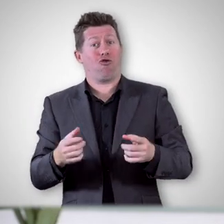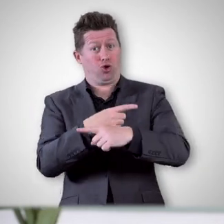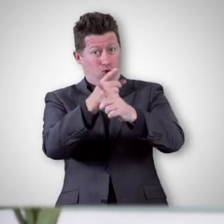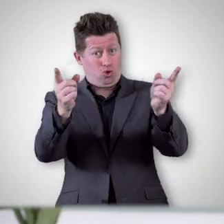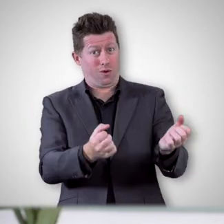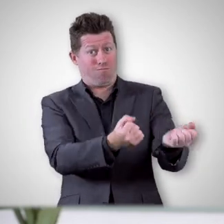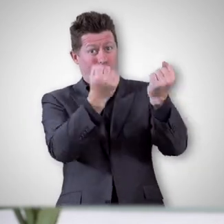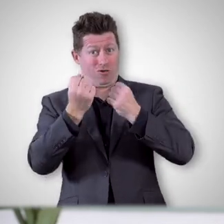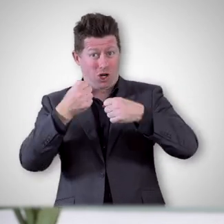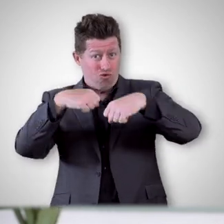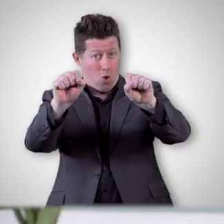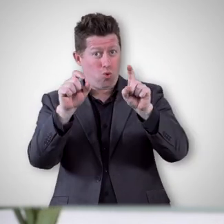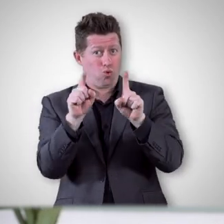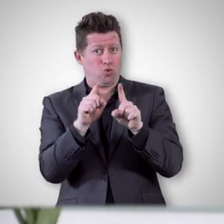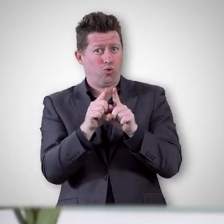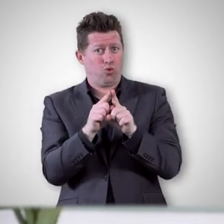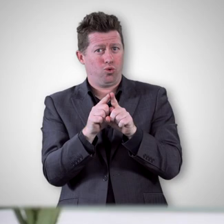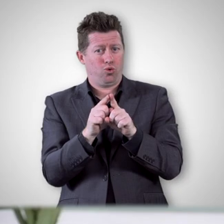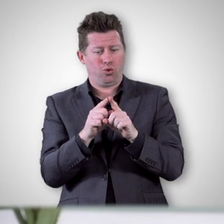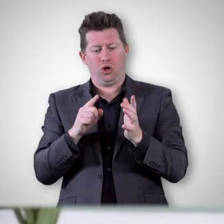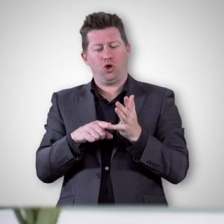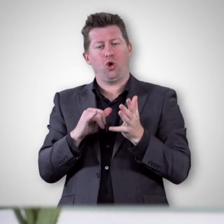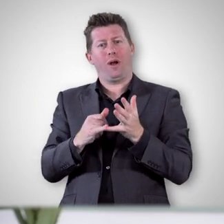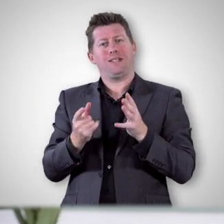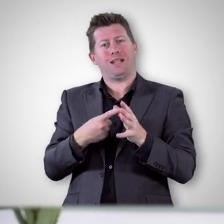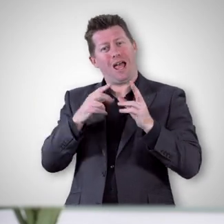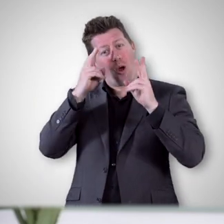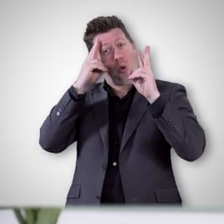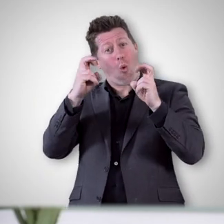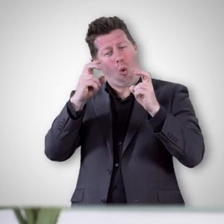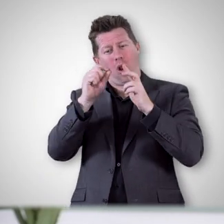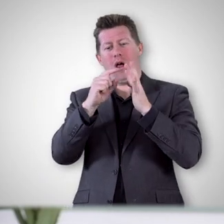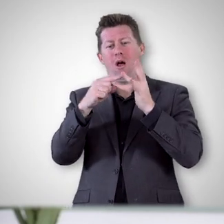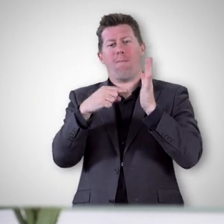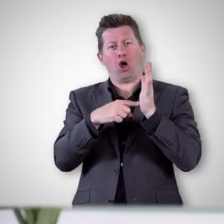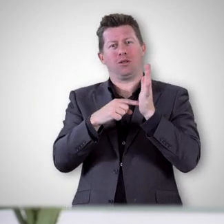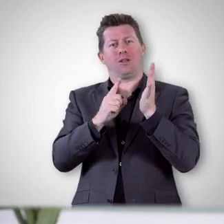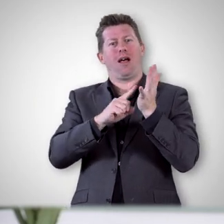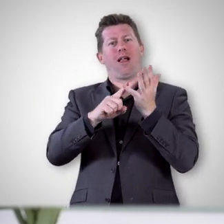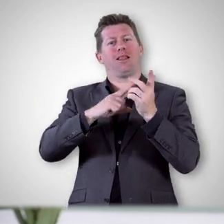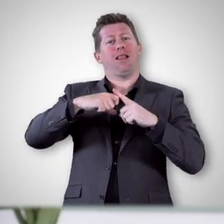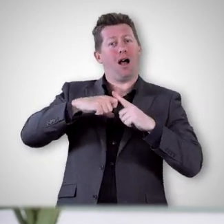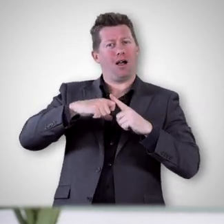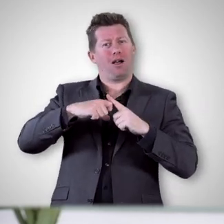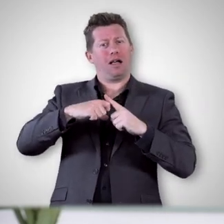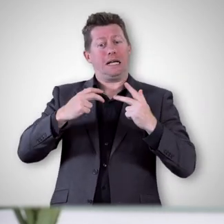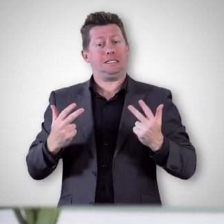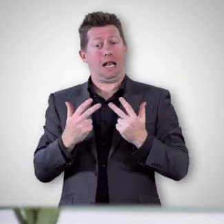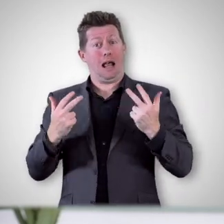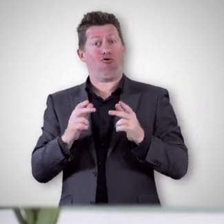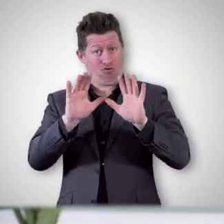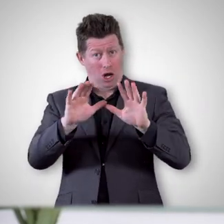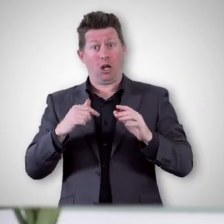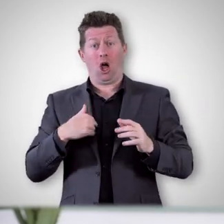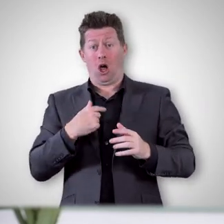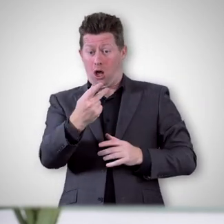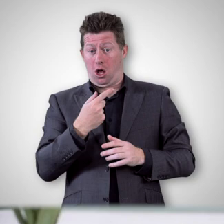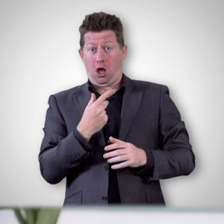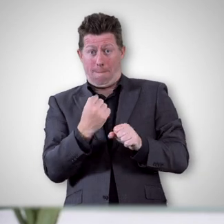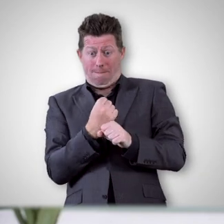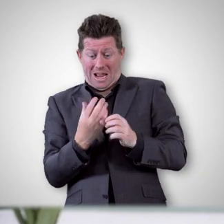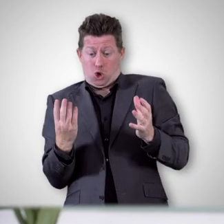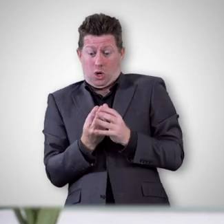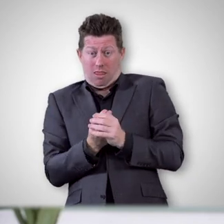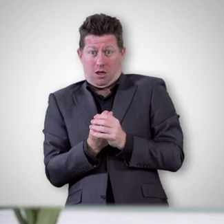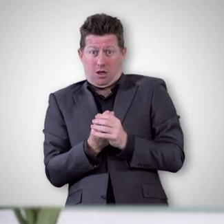bring your own dishes in something that we call here in the United States a potluck dinner. Now, if we co-create this together and have different